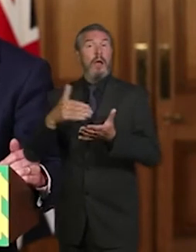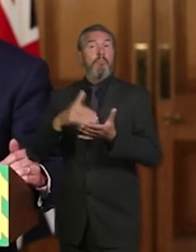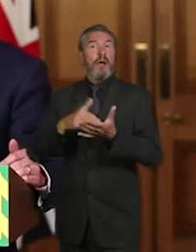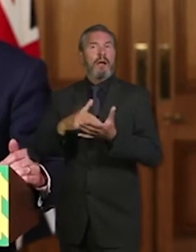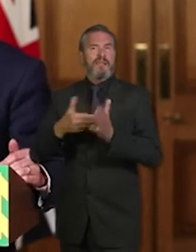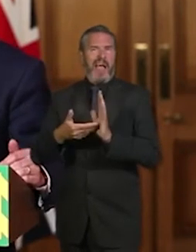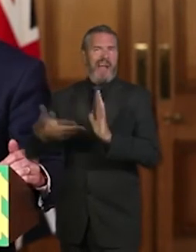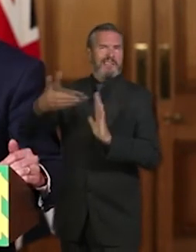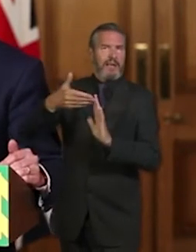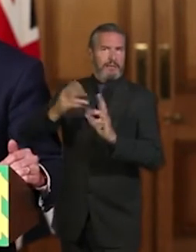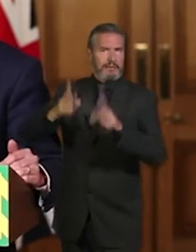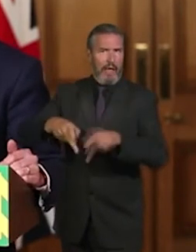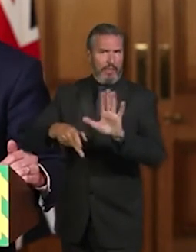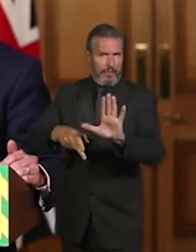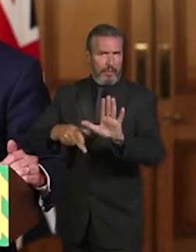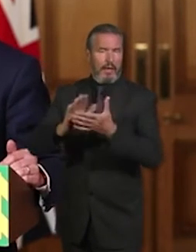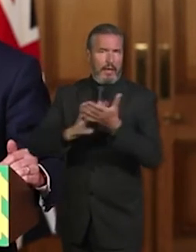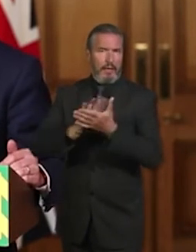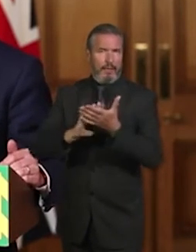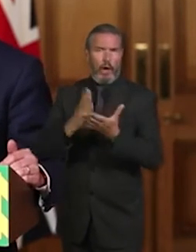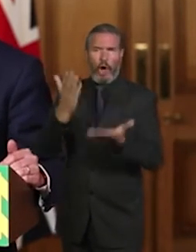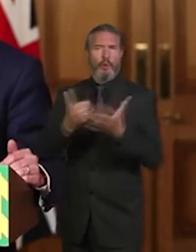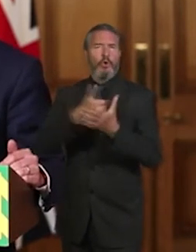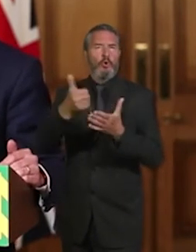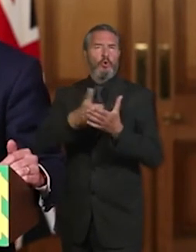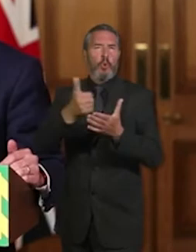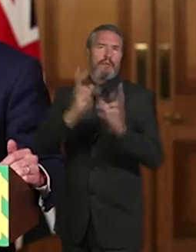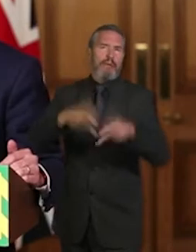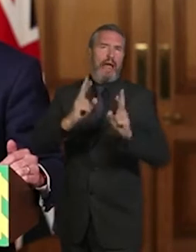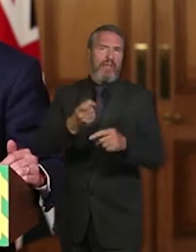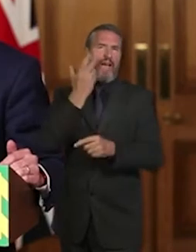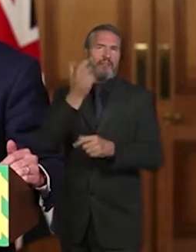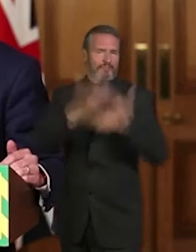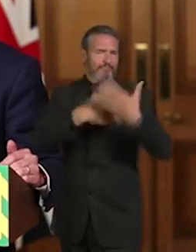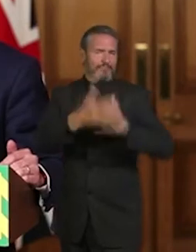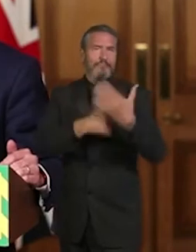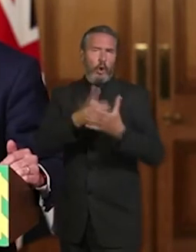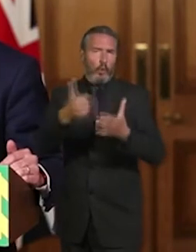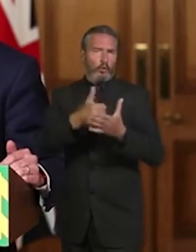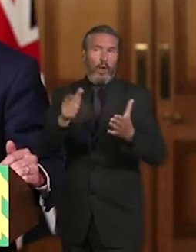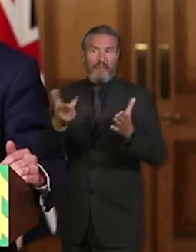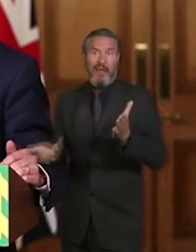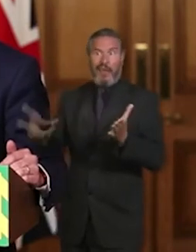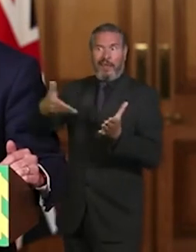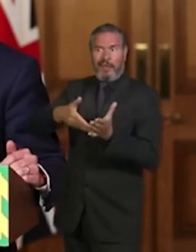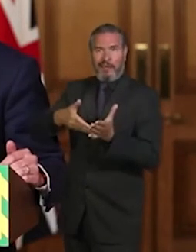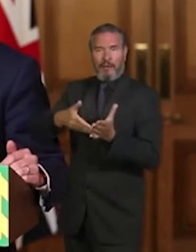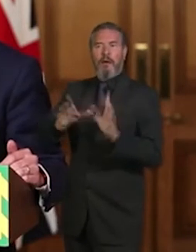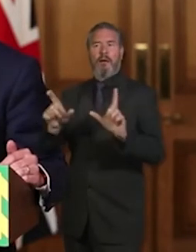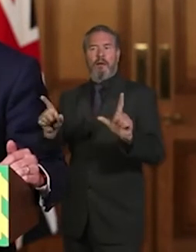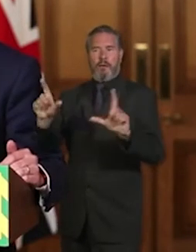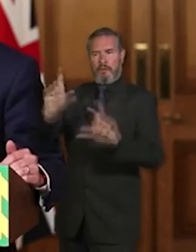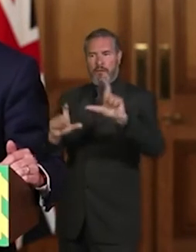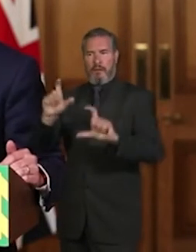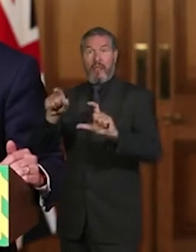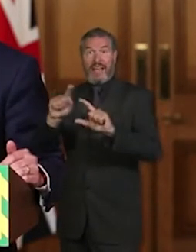the number of people who normally die at this time of year across the country, that has come